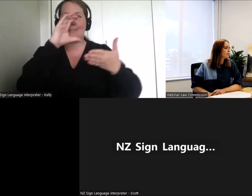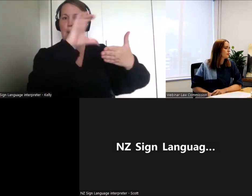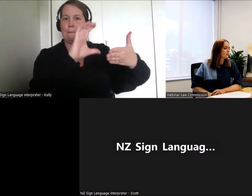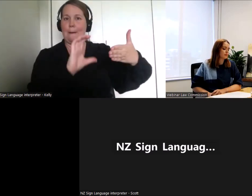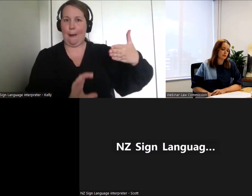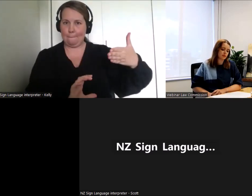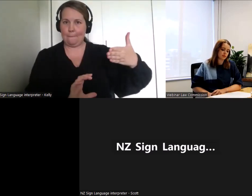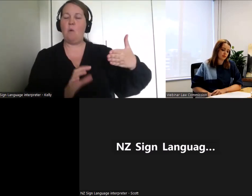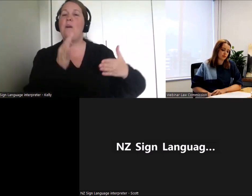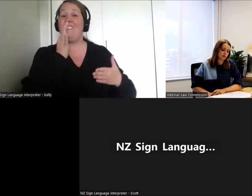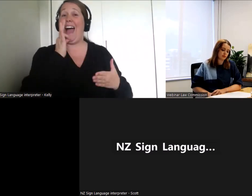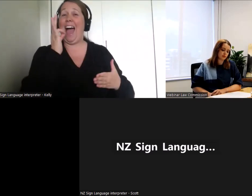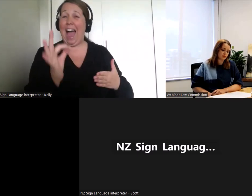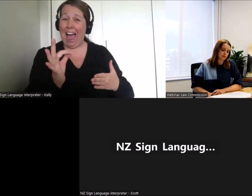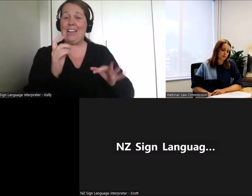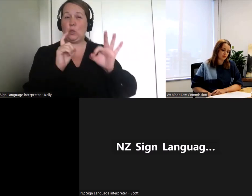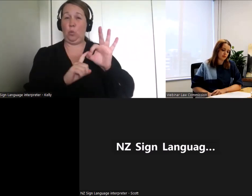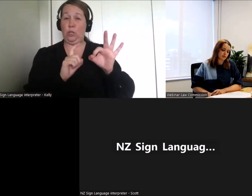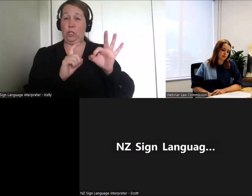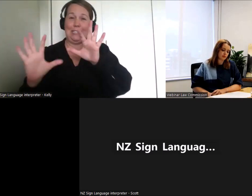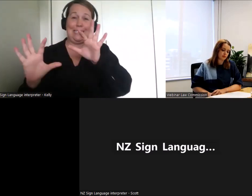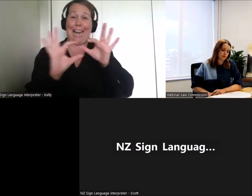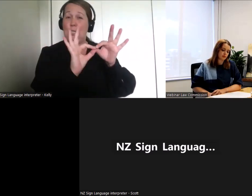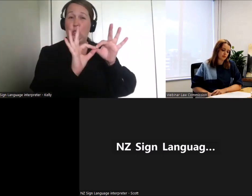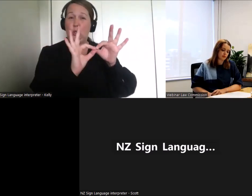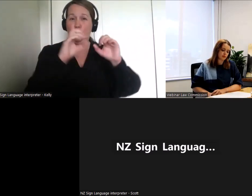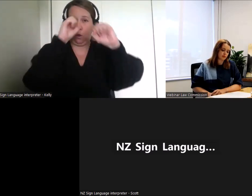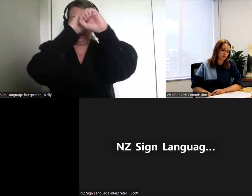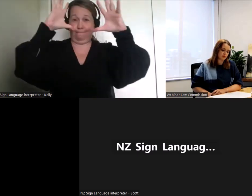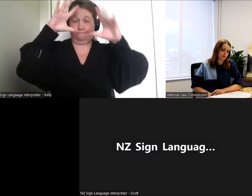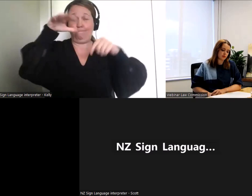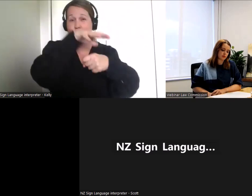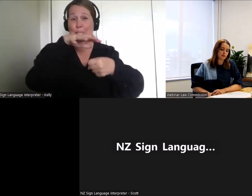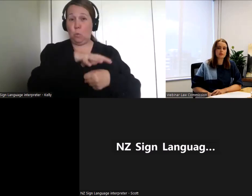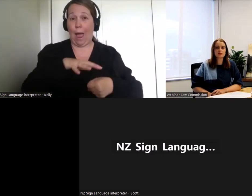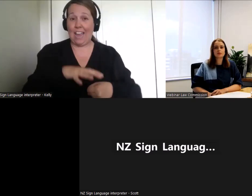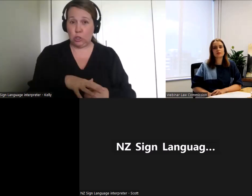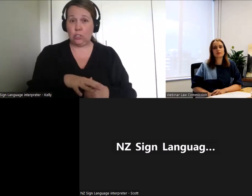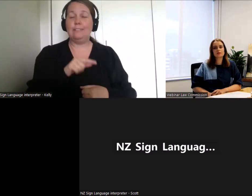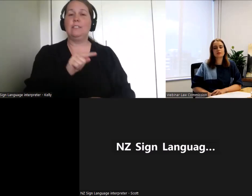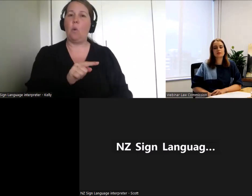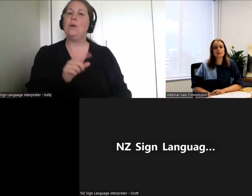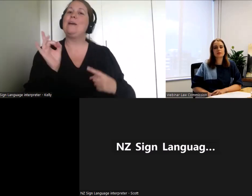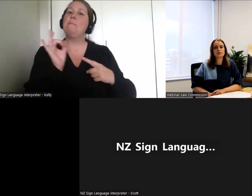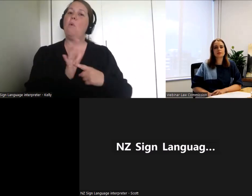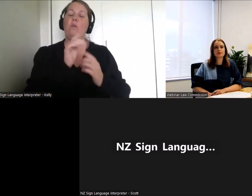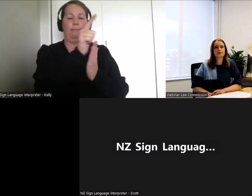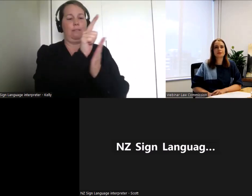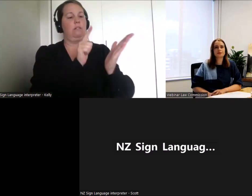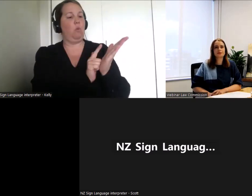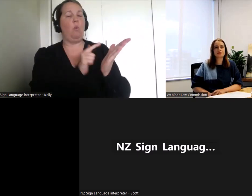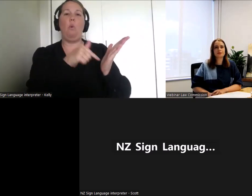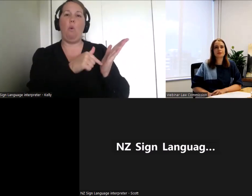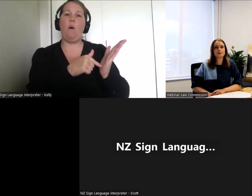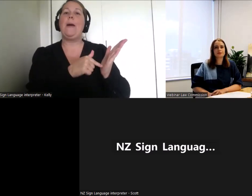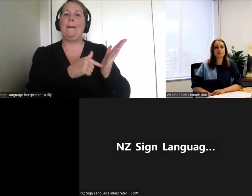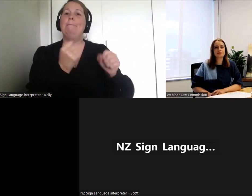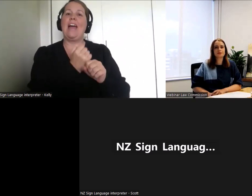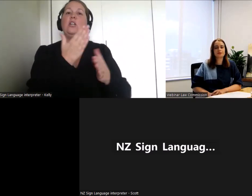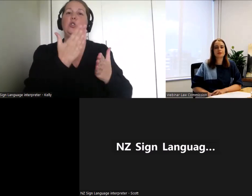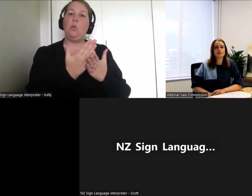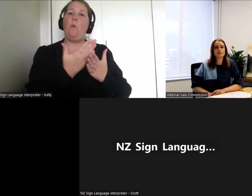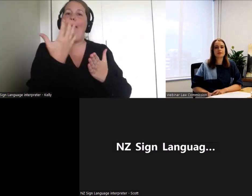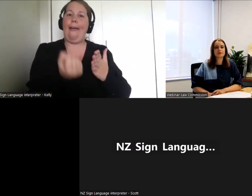important that the law has appropriate safeguards and has appropriate ways to ensure that people